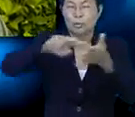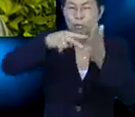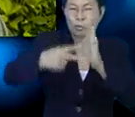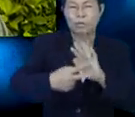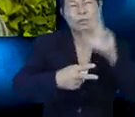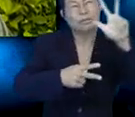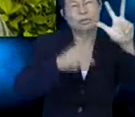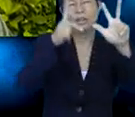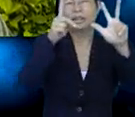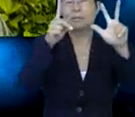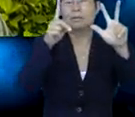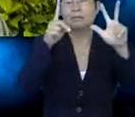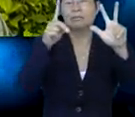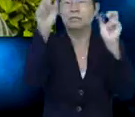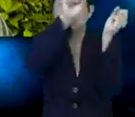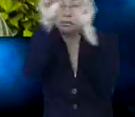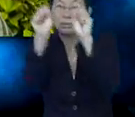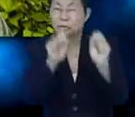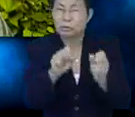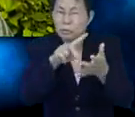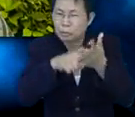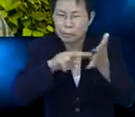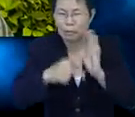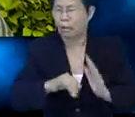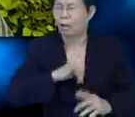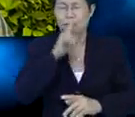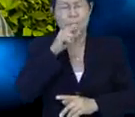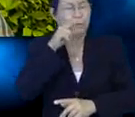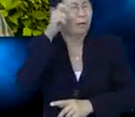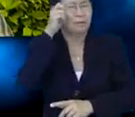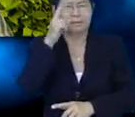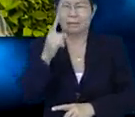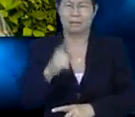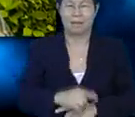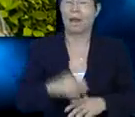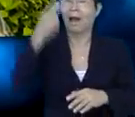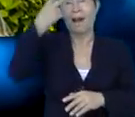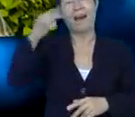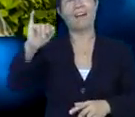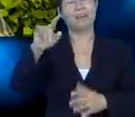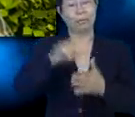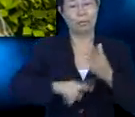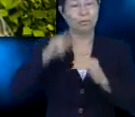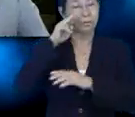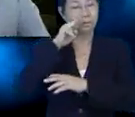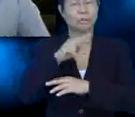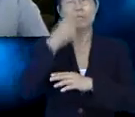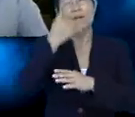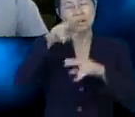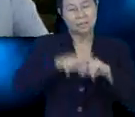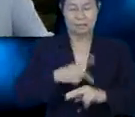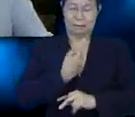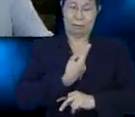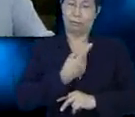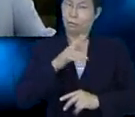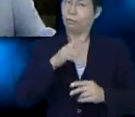Hmm, what is the meaning of three-dimensional shapes? Oh, I really don't understand. Hi,